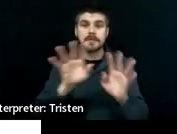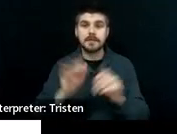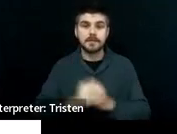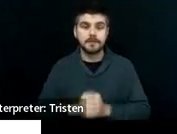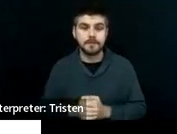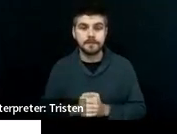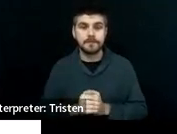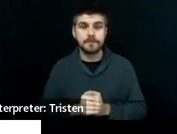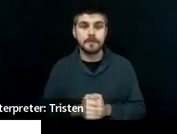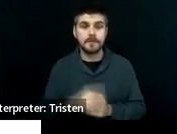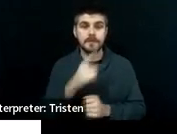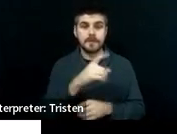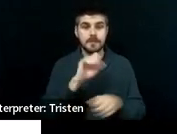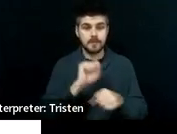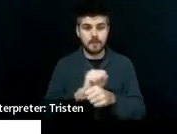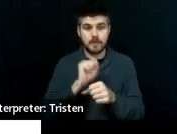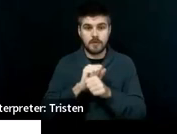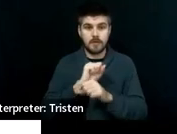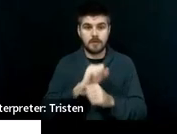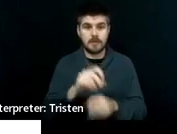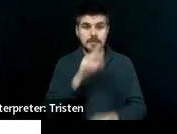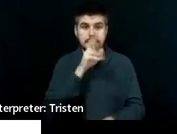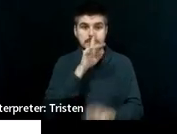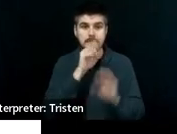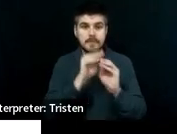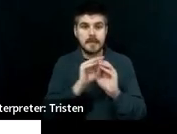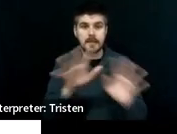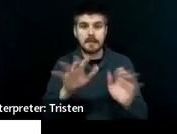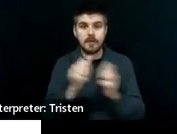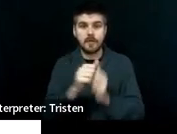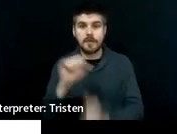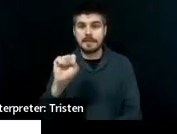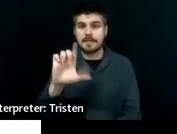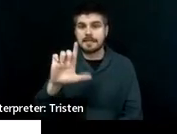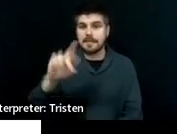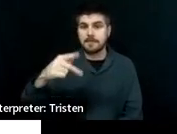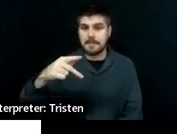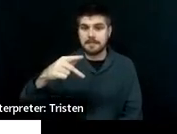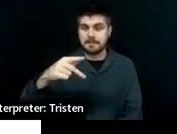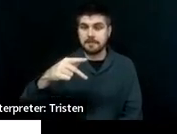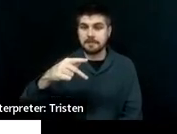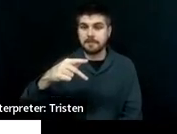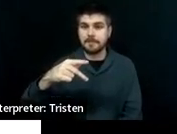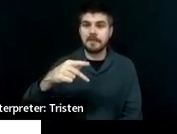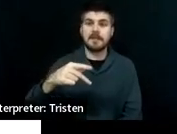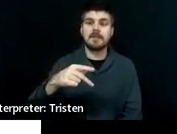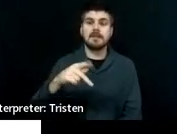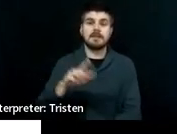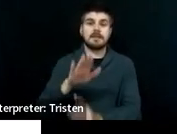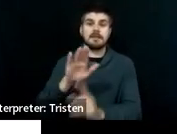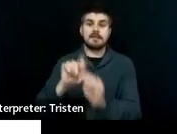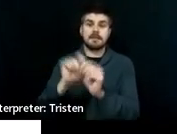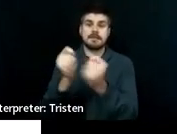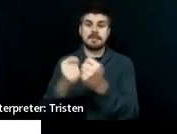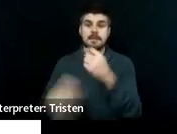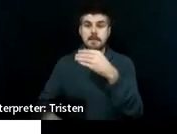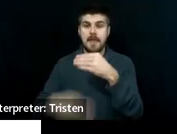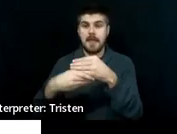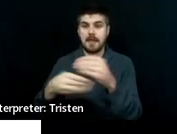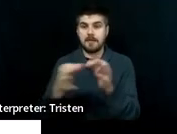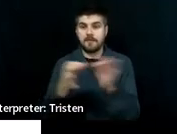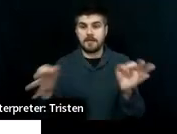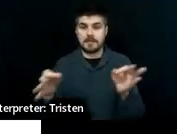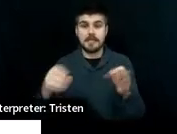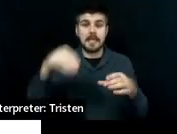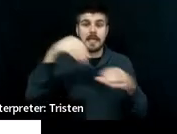on intelligibility with his speech and language pathologist. And the team added in preparation for attending